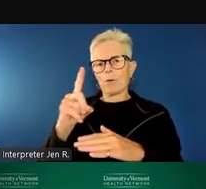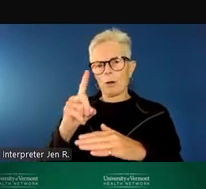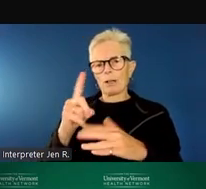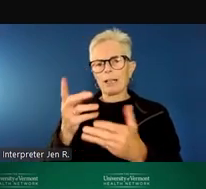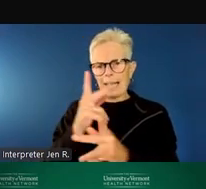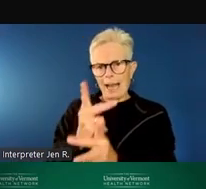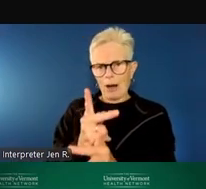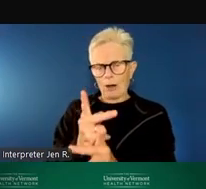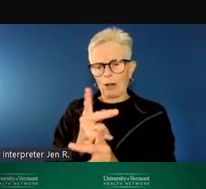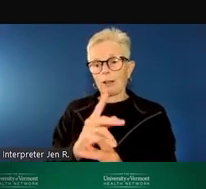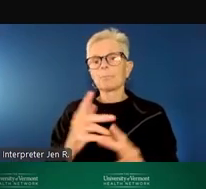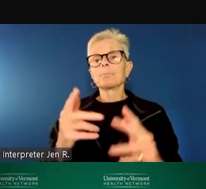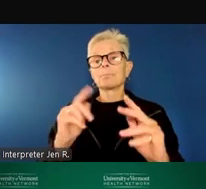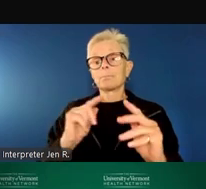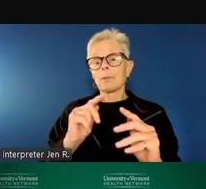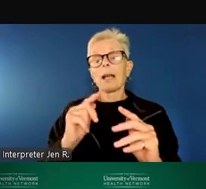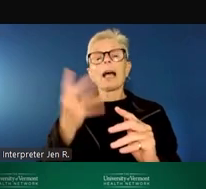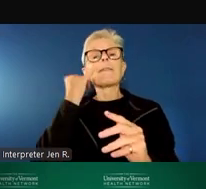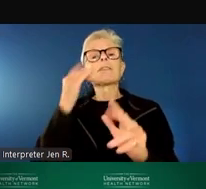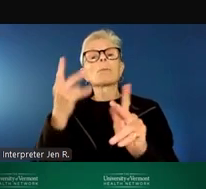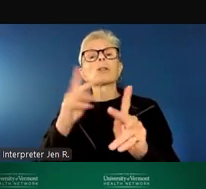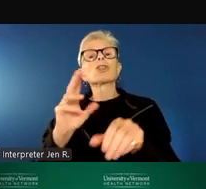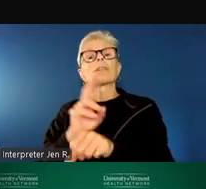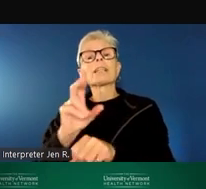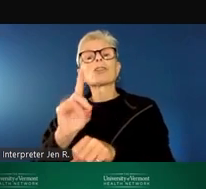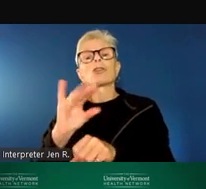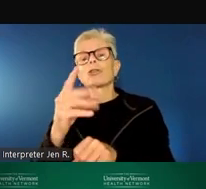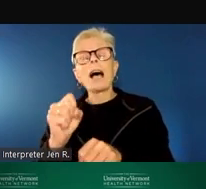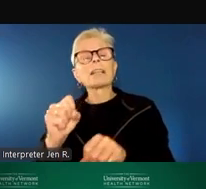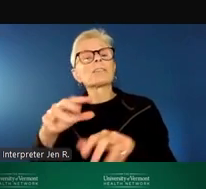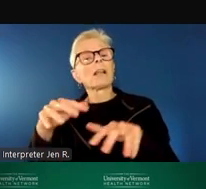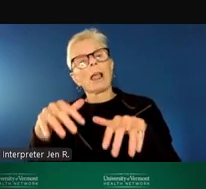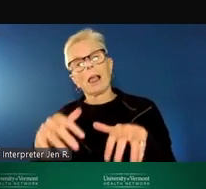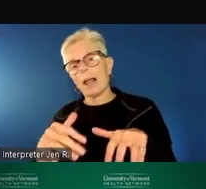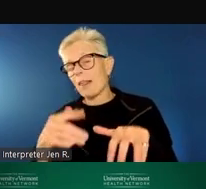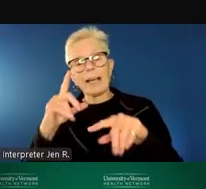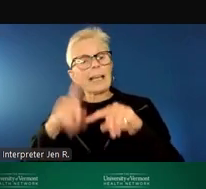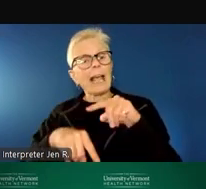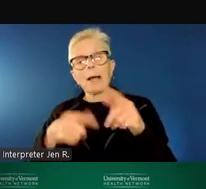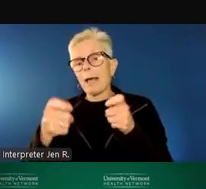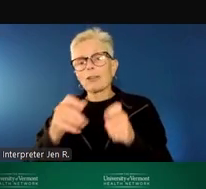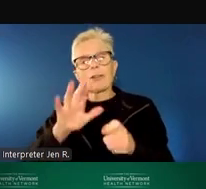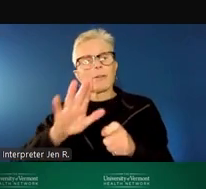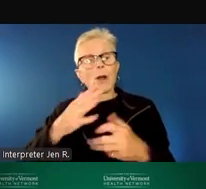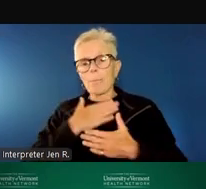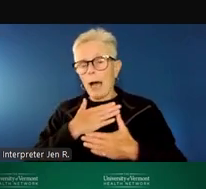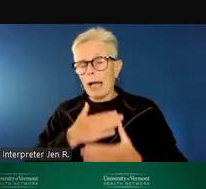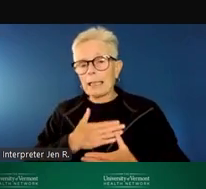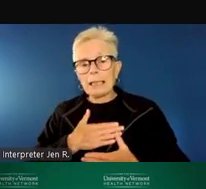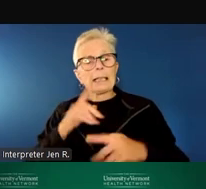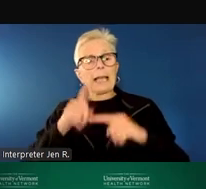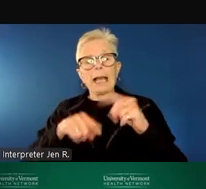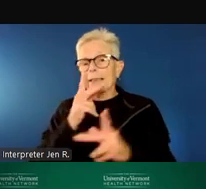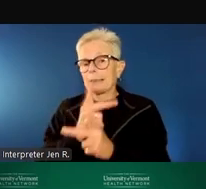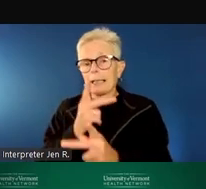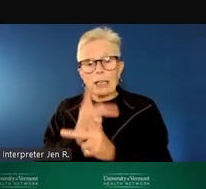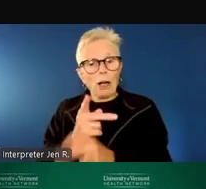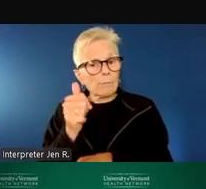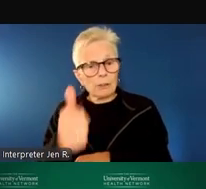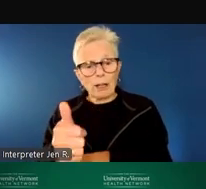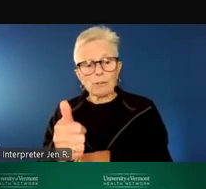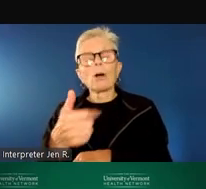If someone is using substances such that they're incapacitated, that they can't manage their own body or take care of themselves,